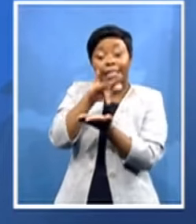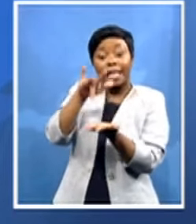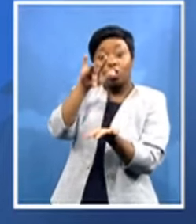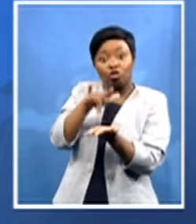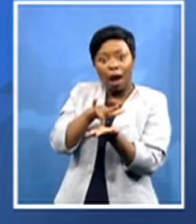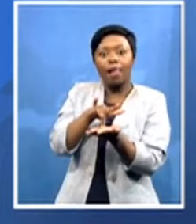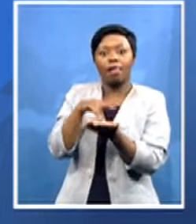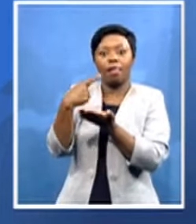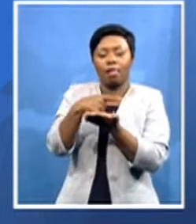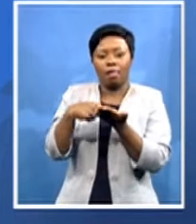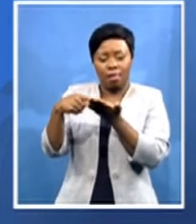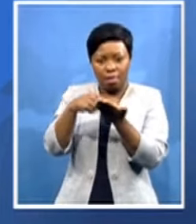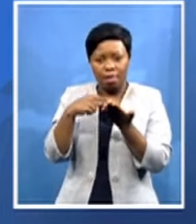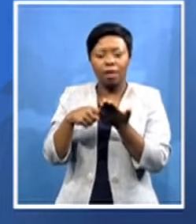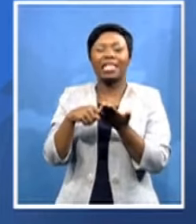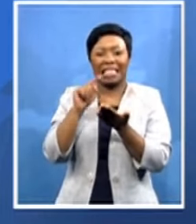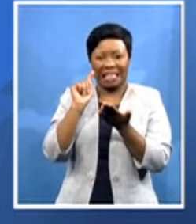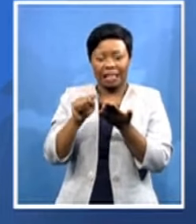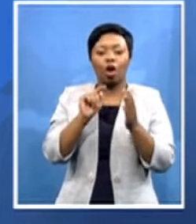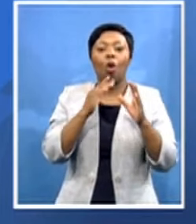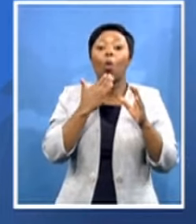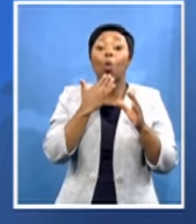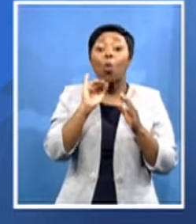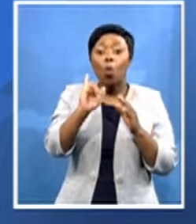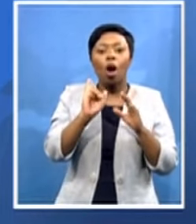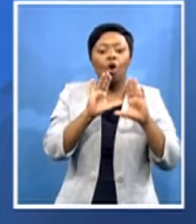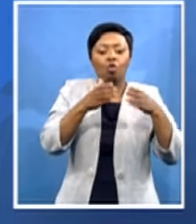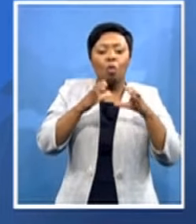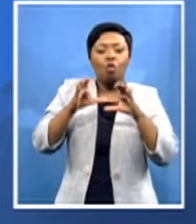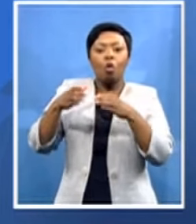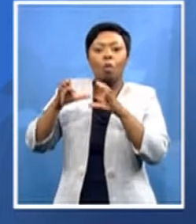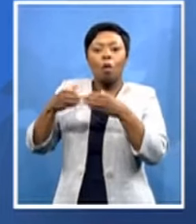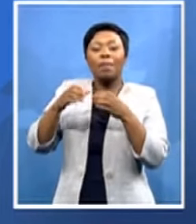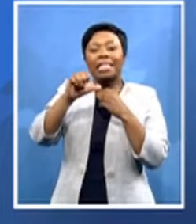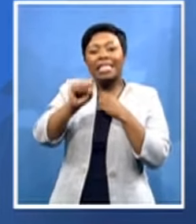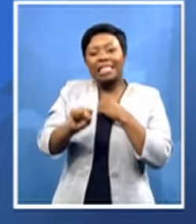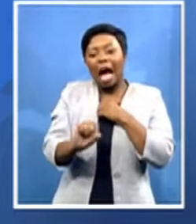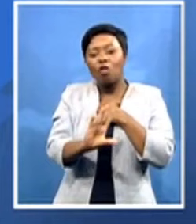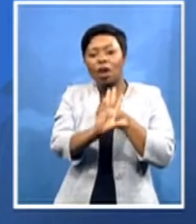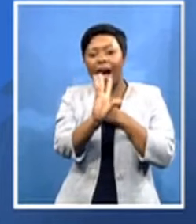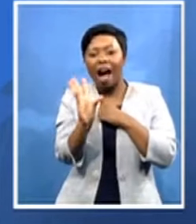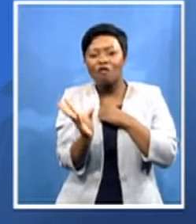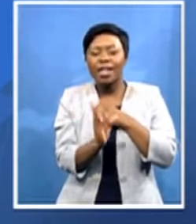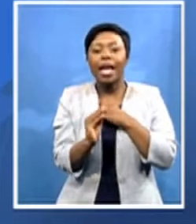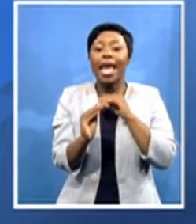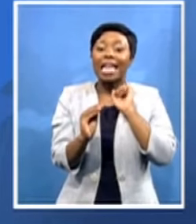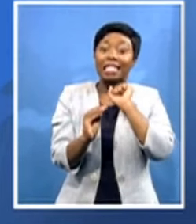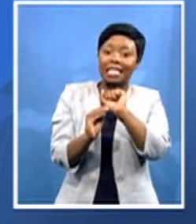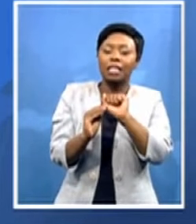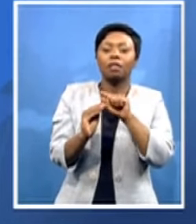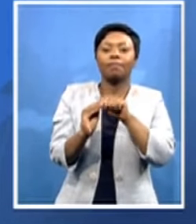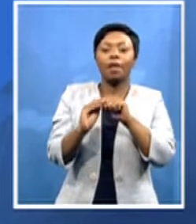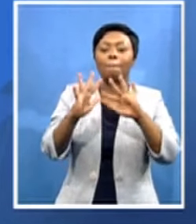a group of southern african uh members of parliament lobbying for the campaign lobbying